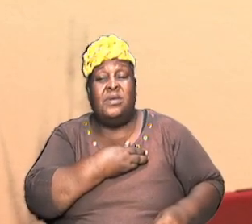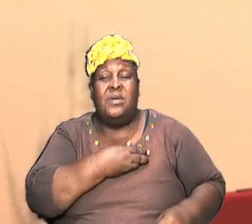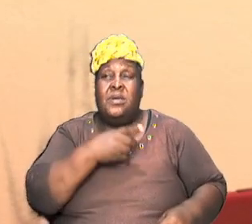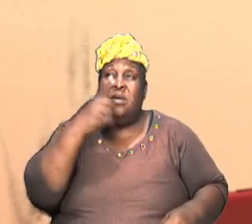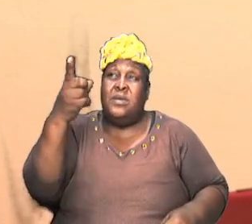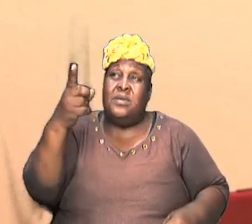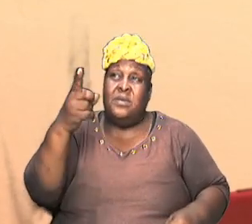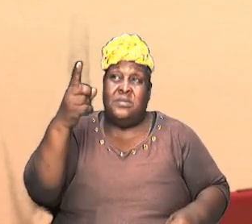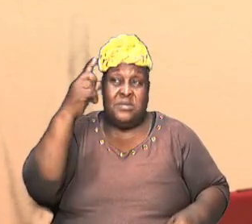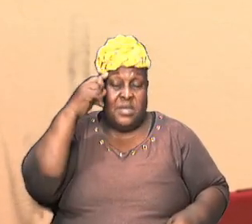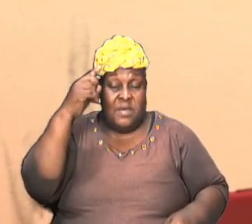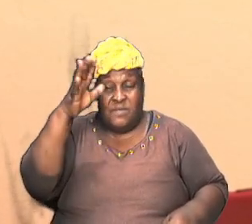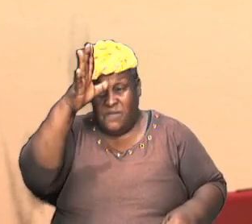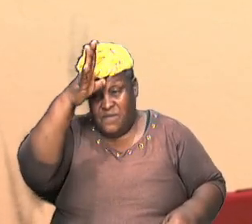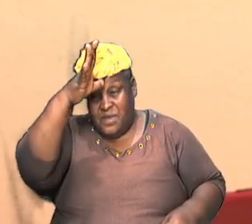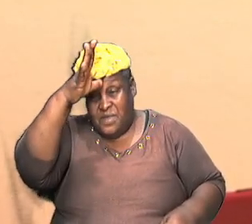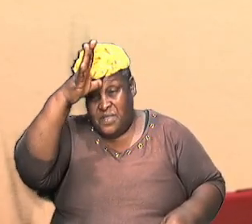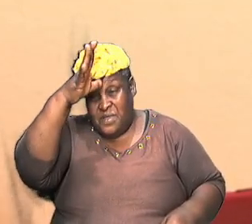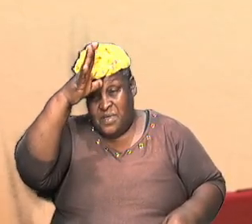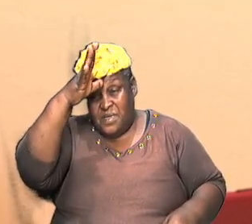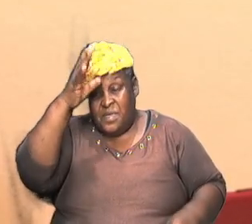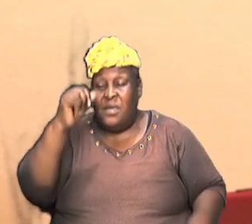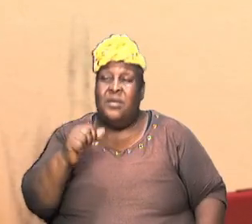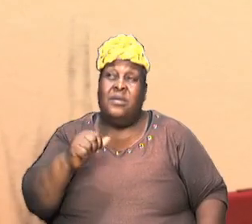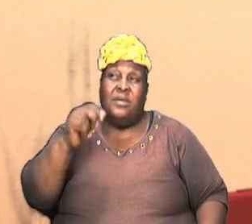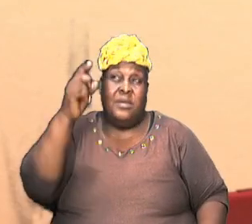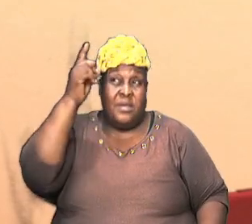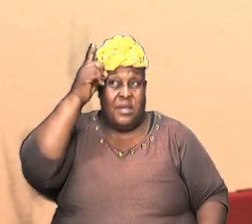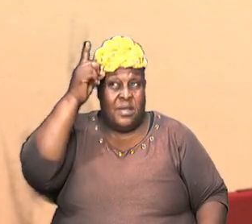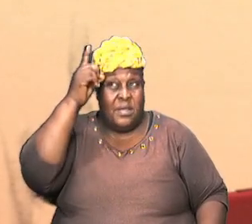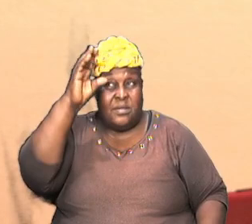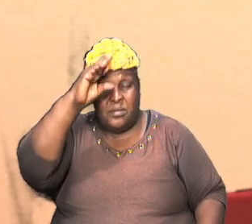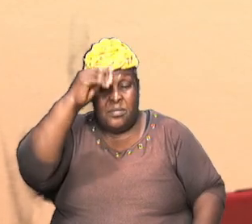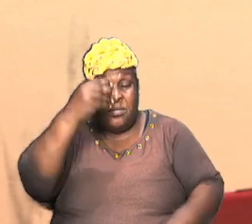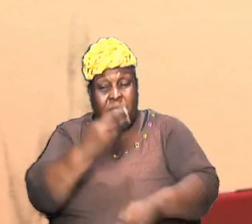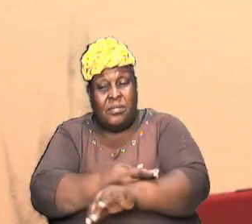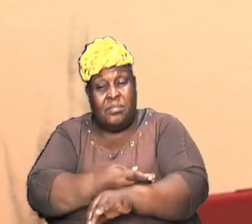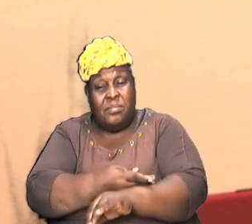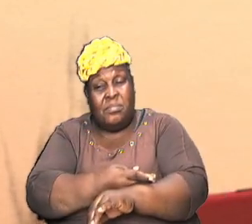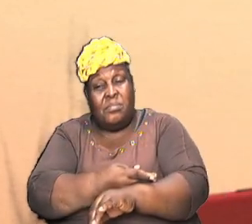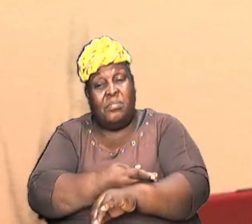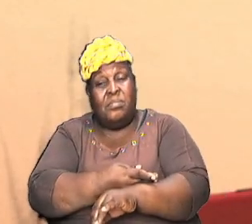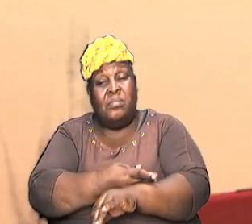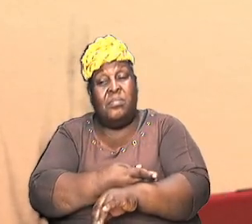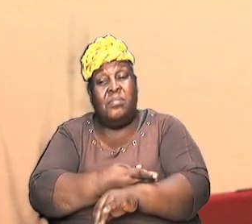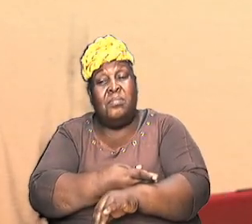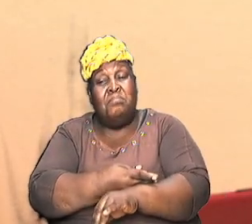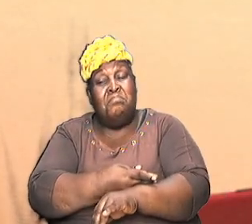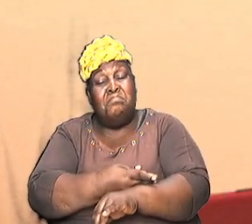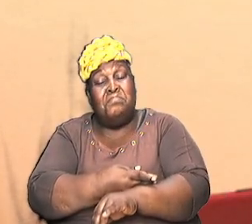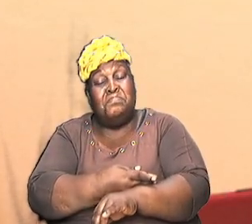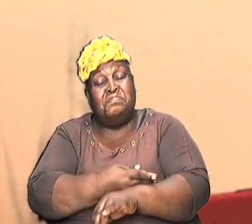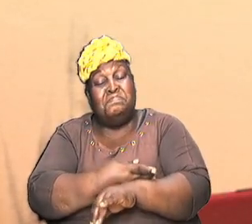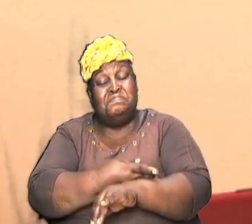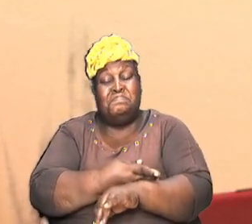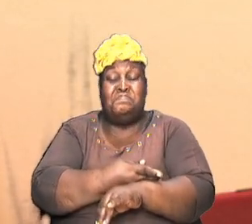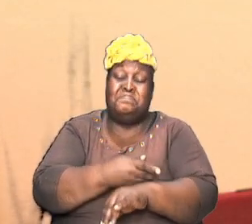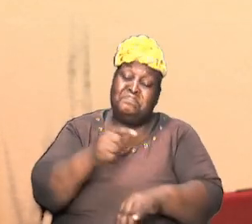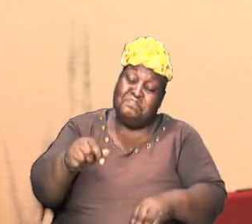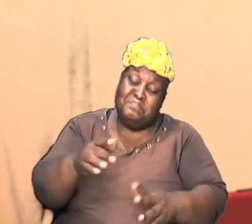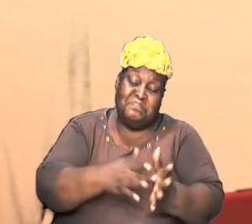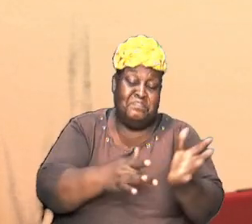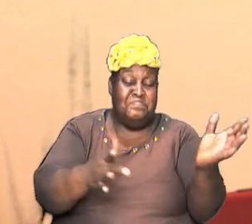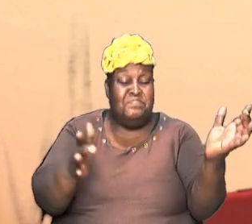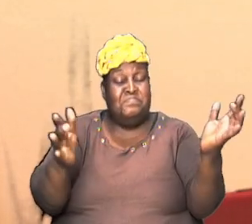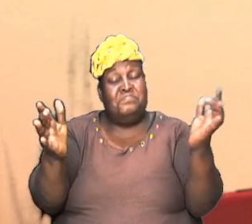David's father and he is David's son so that this Jesus